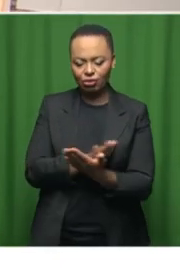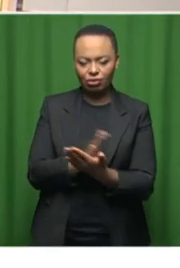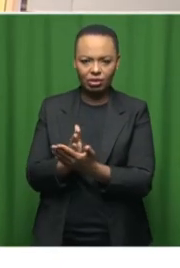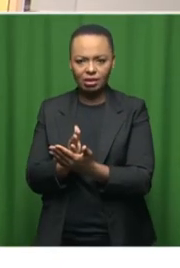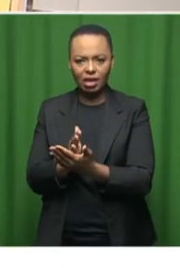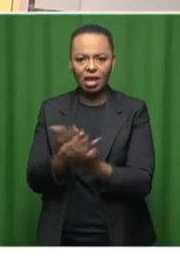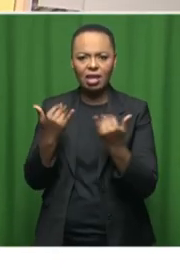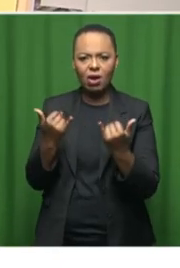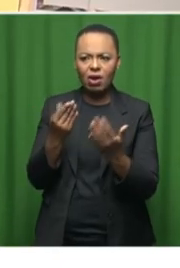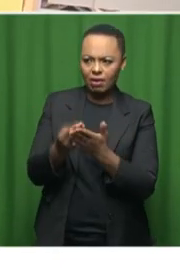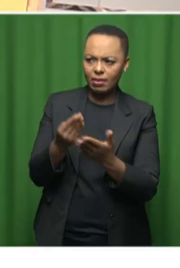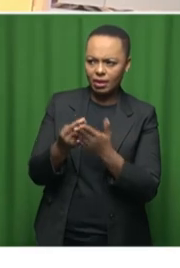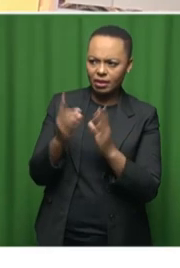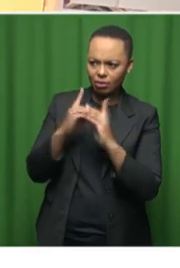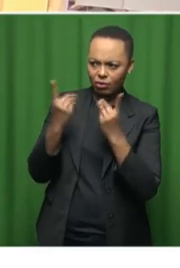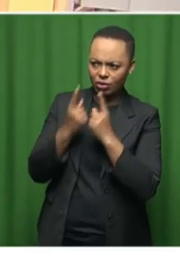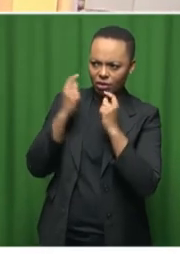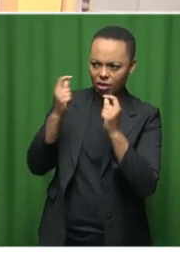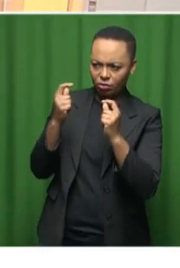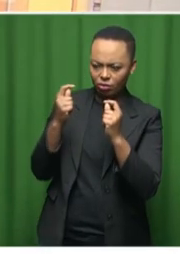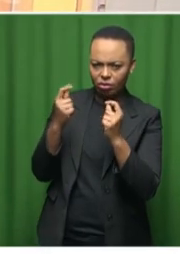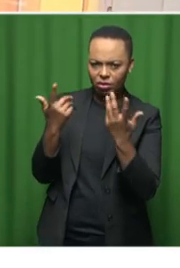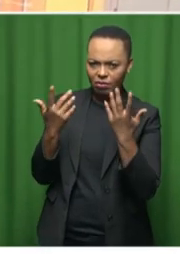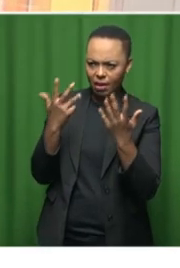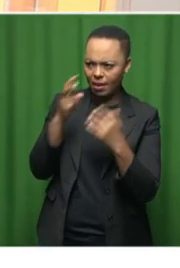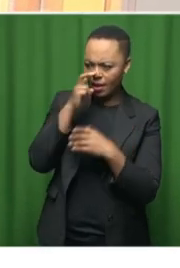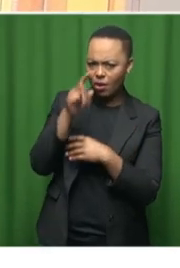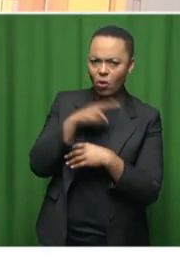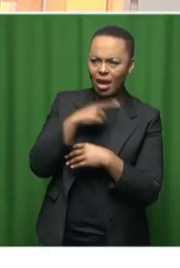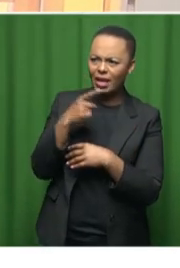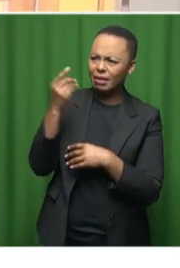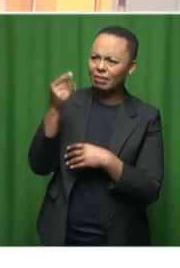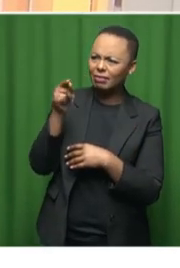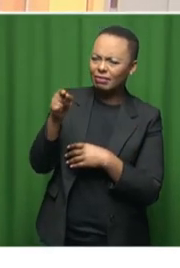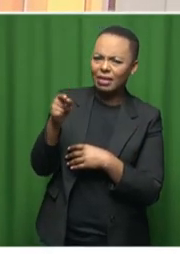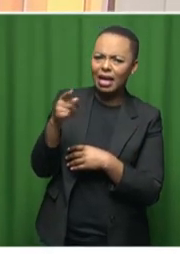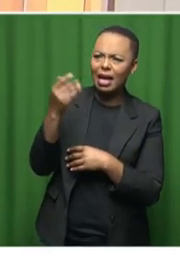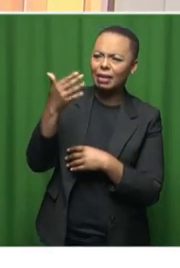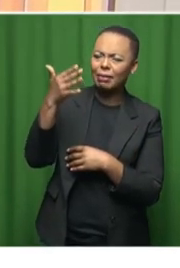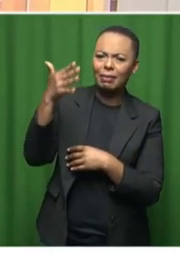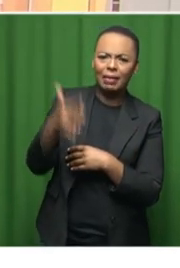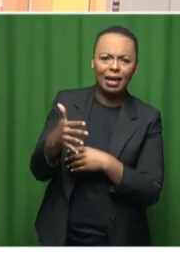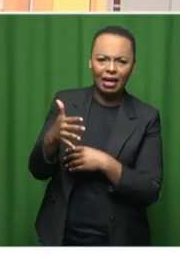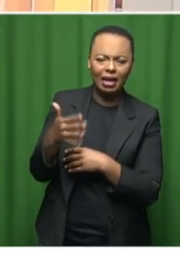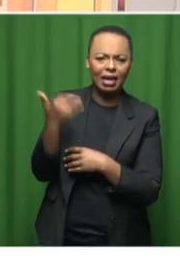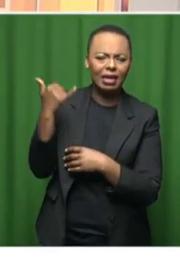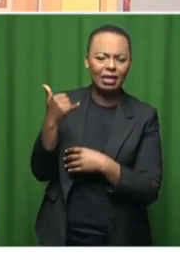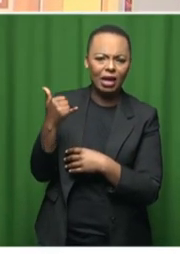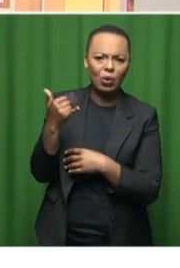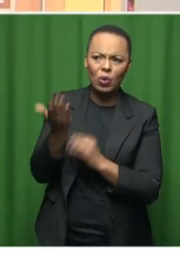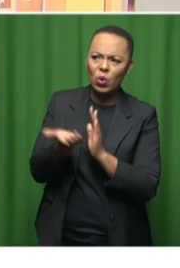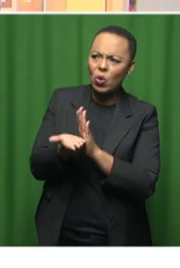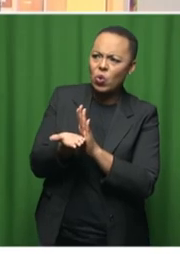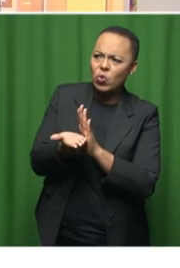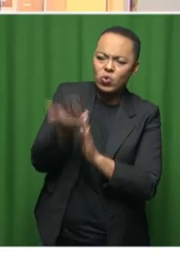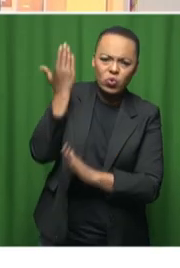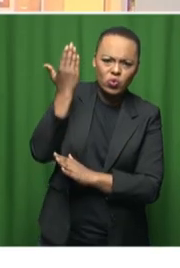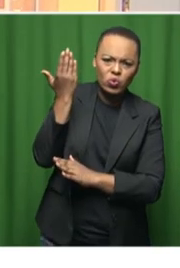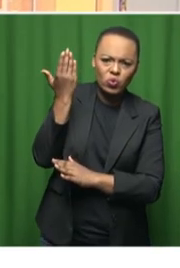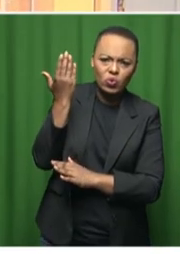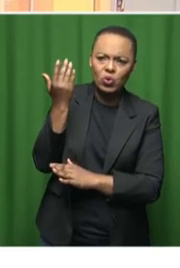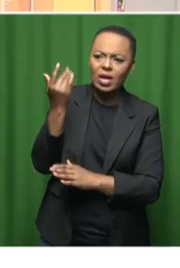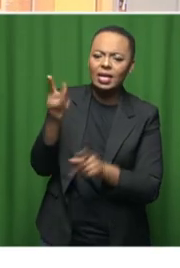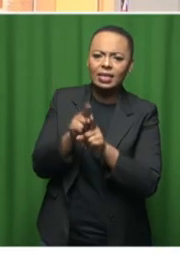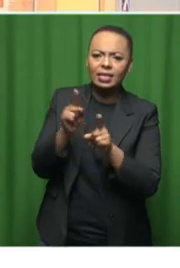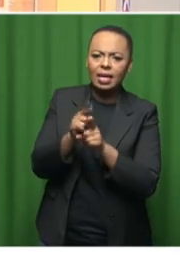Department of Transport is currently seized with? Because the prices are exorbitant, and that's if you can find a seat